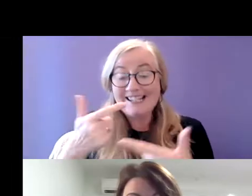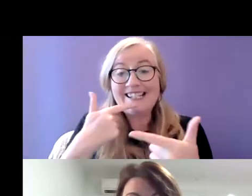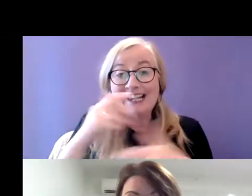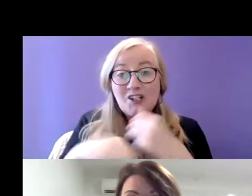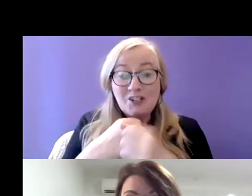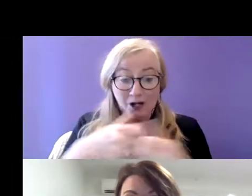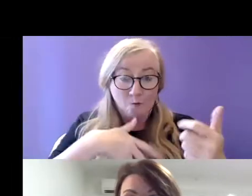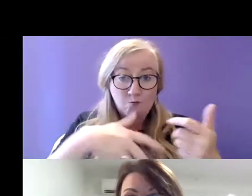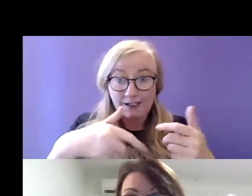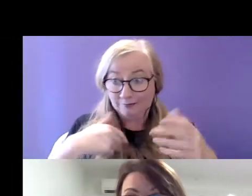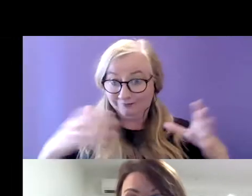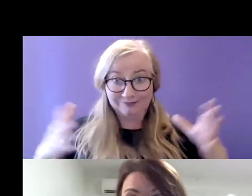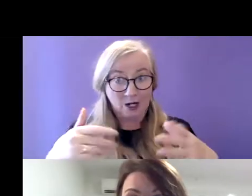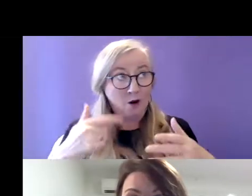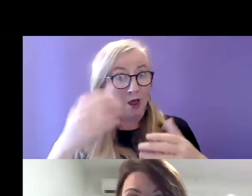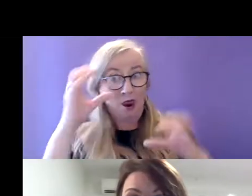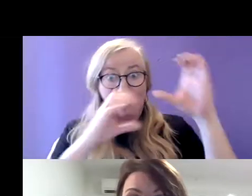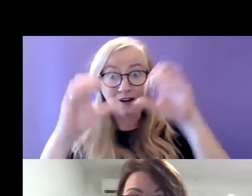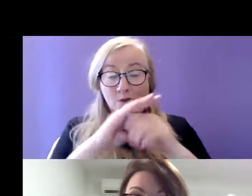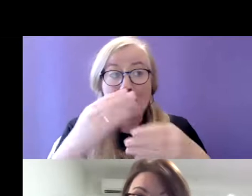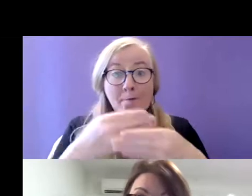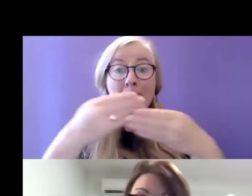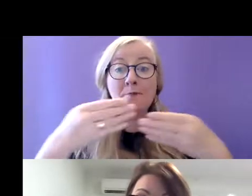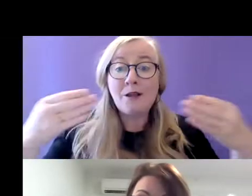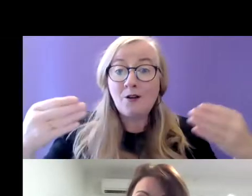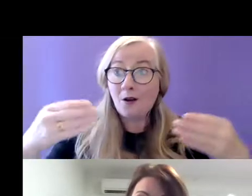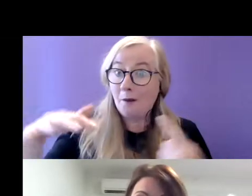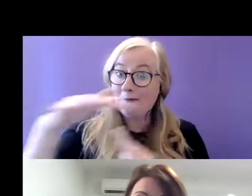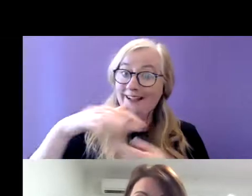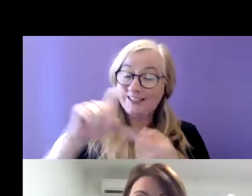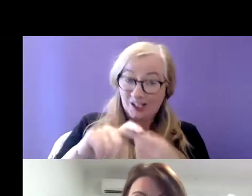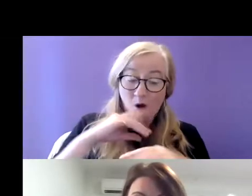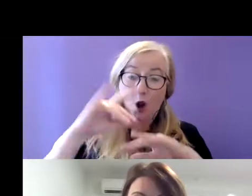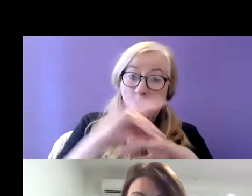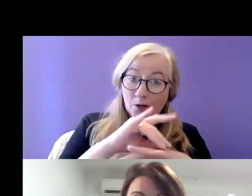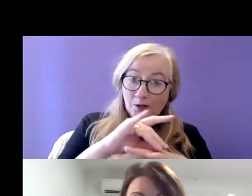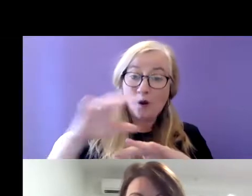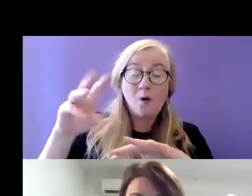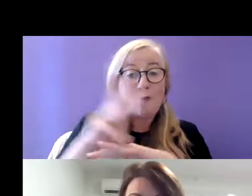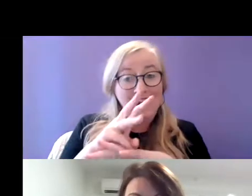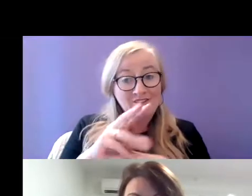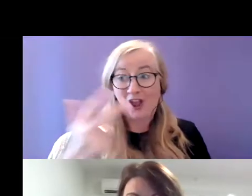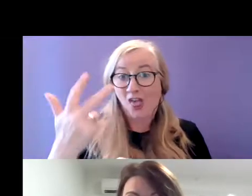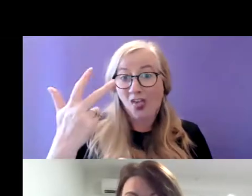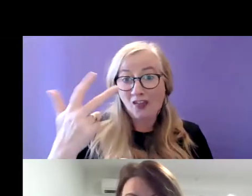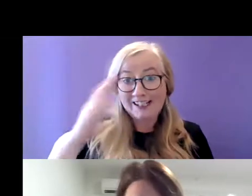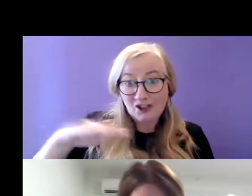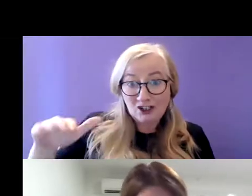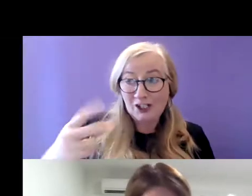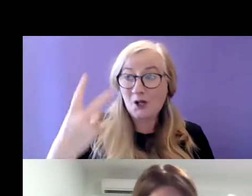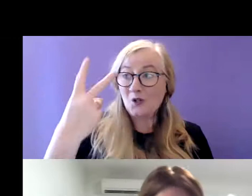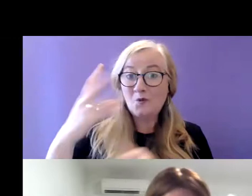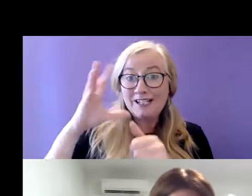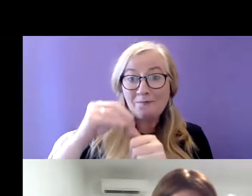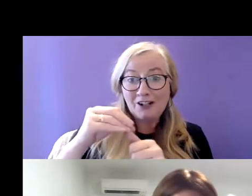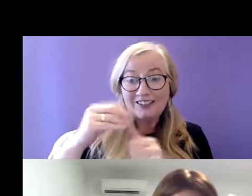was pregnant and we were trying to look for a bigger place to stay. So a husband and wife with three children, two with special needs, living in a studio